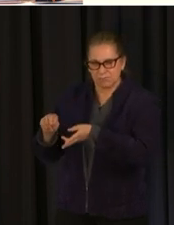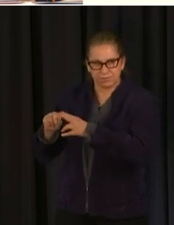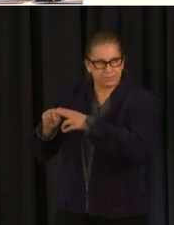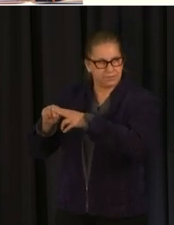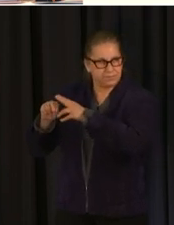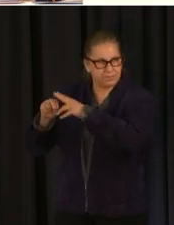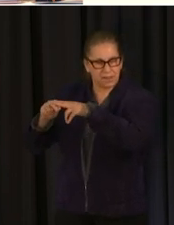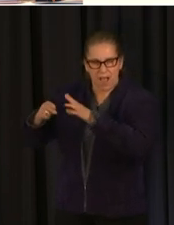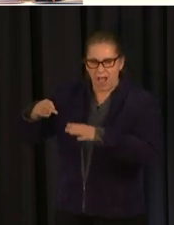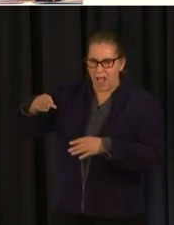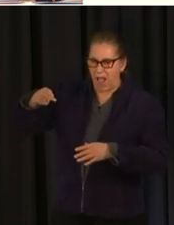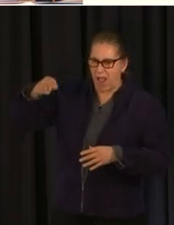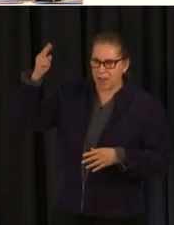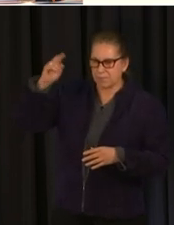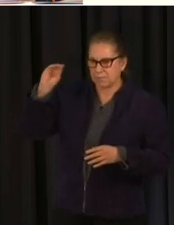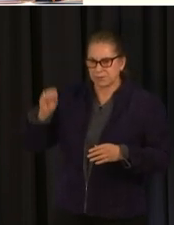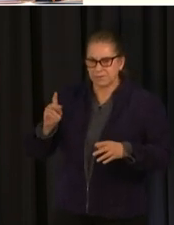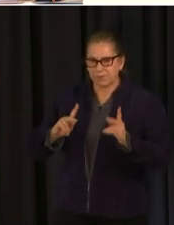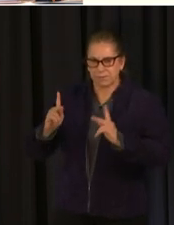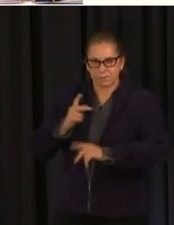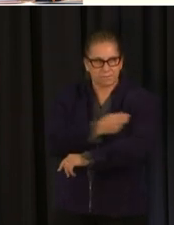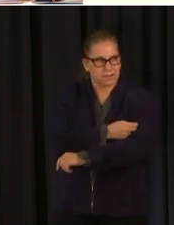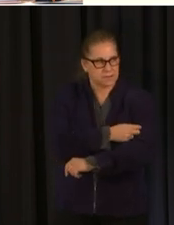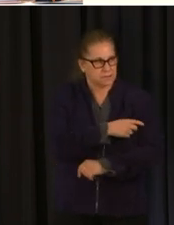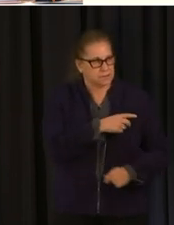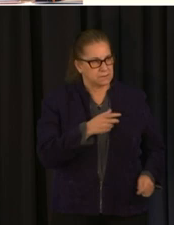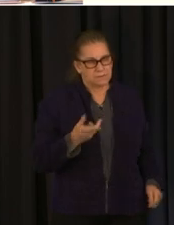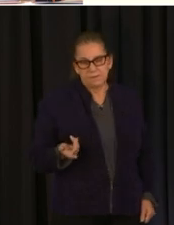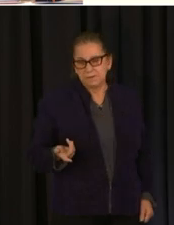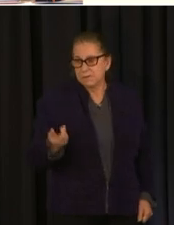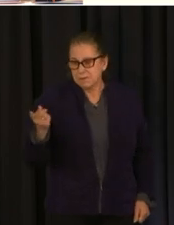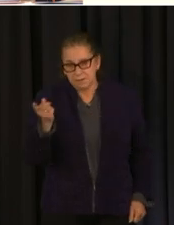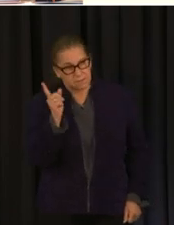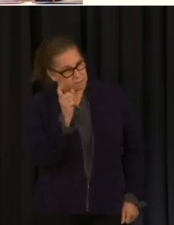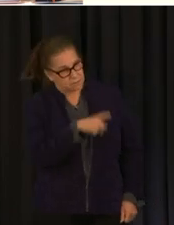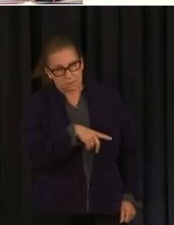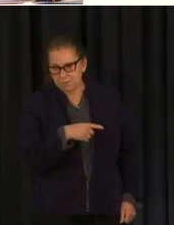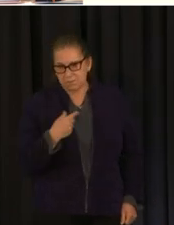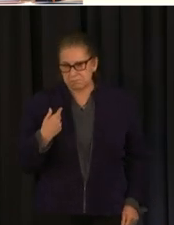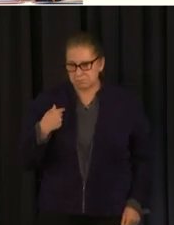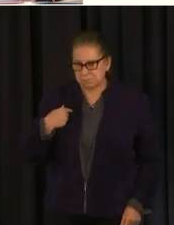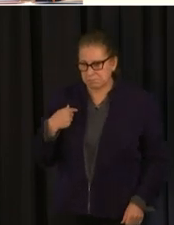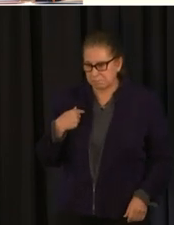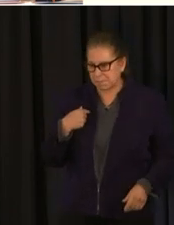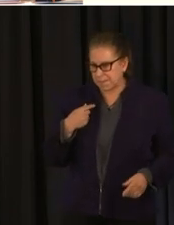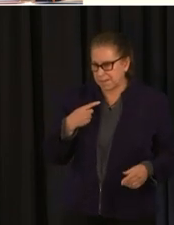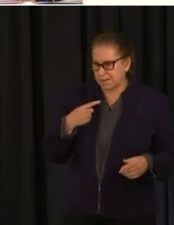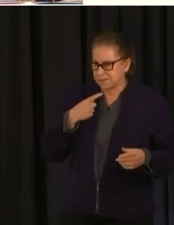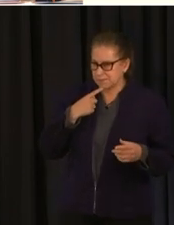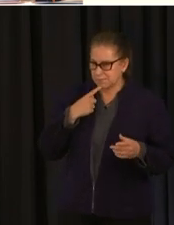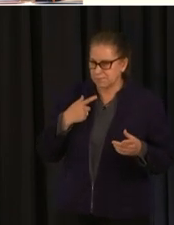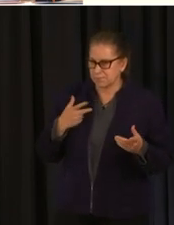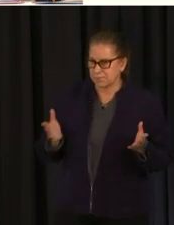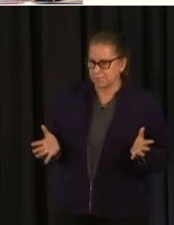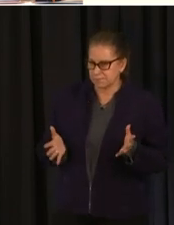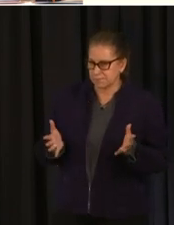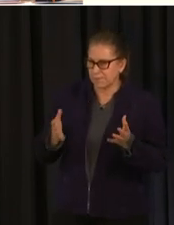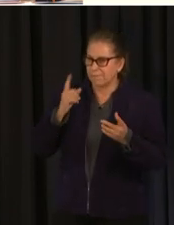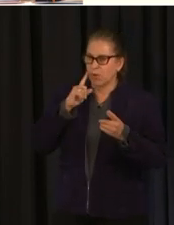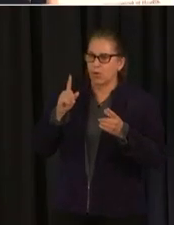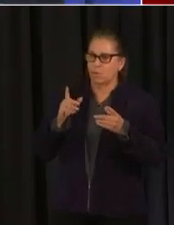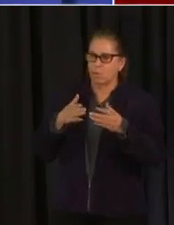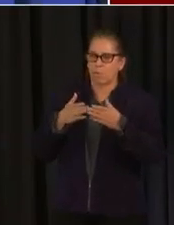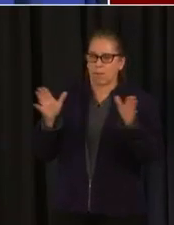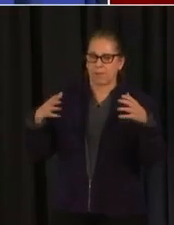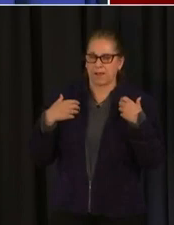it i'm not sure you heard me say that um i think i've uh i've referenced on a number of occasions that there is public health um